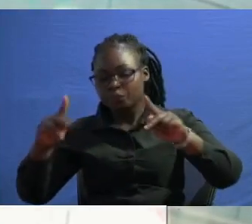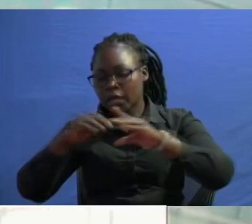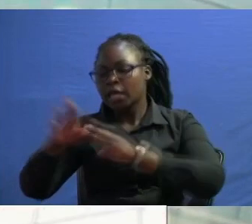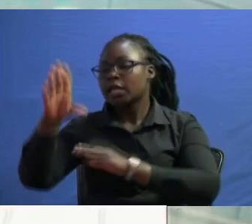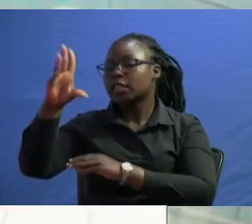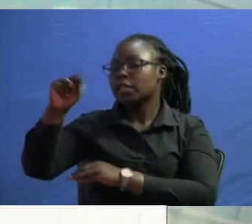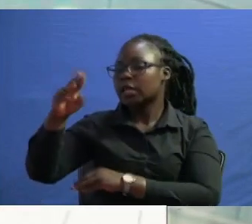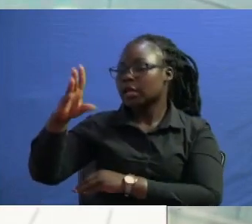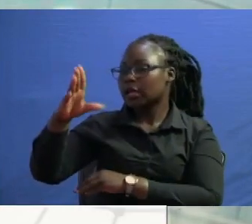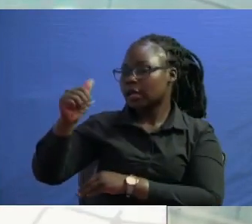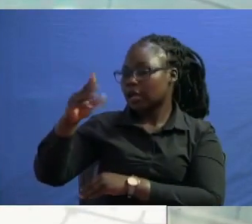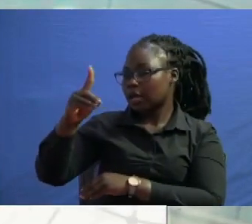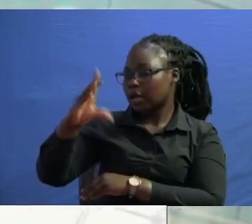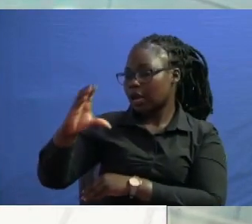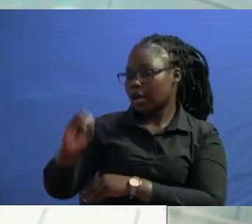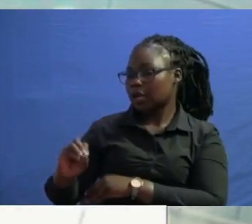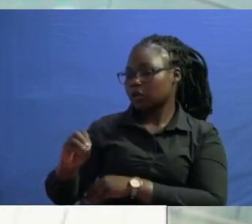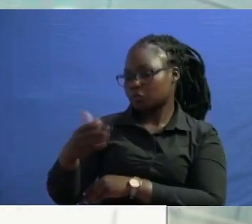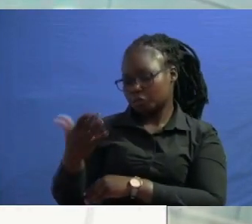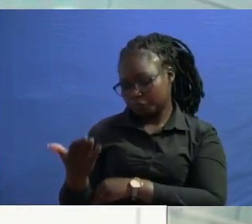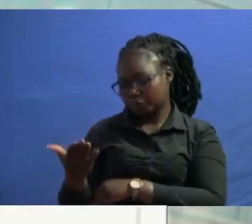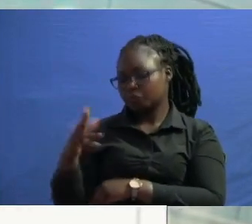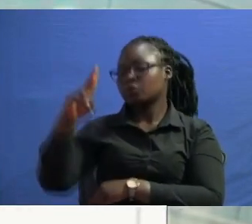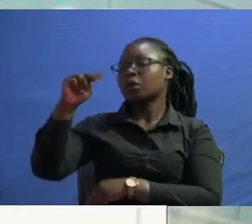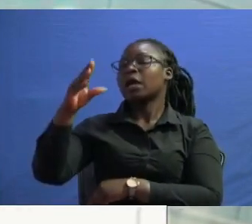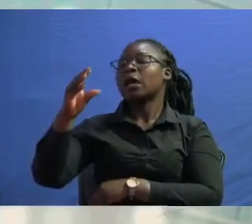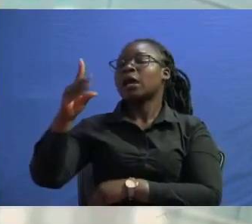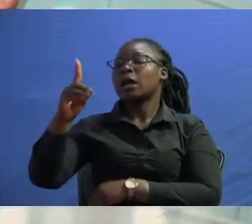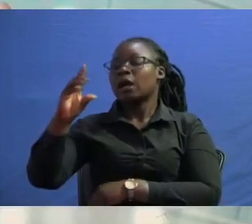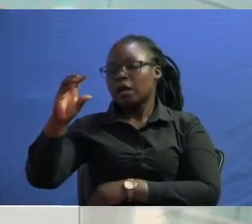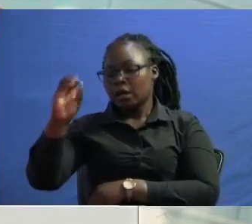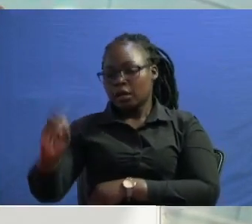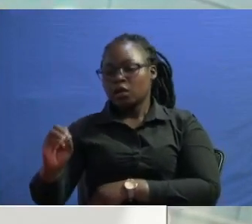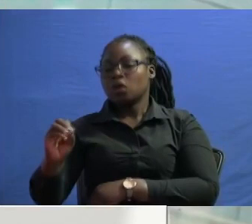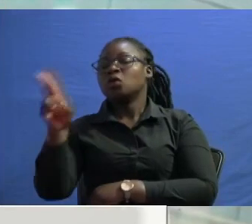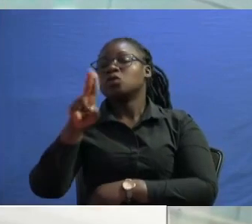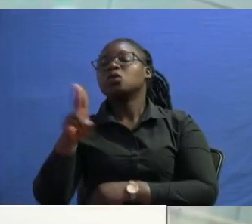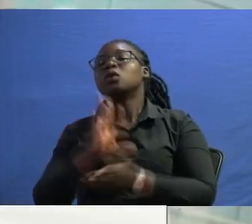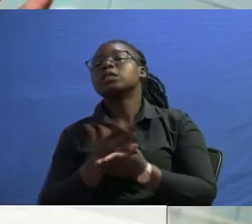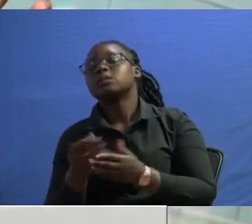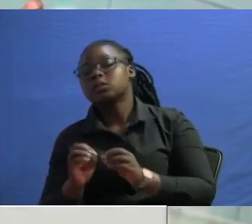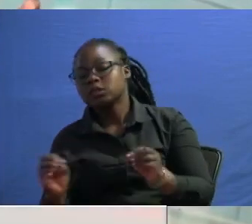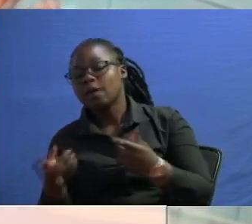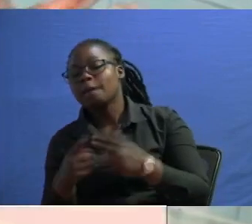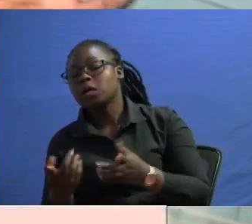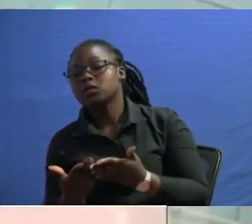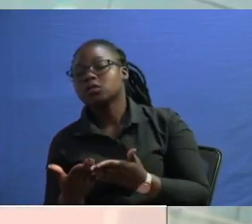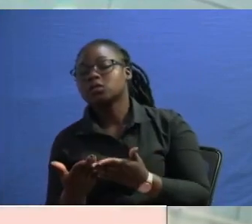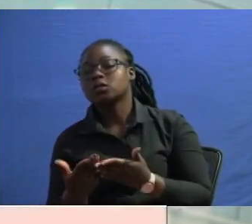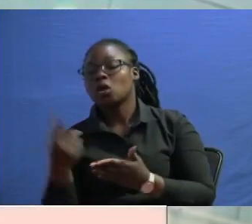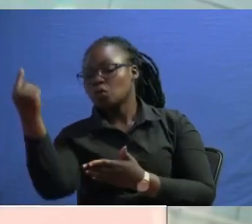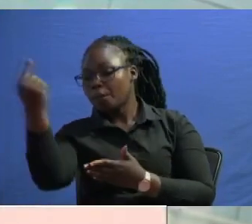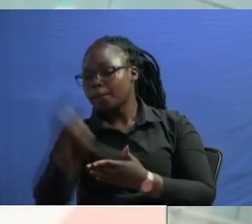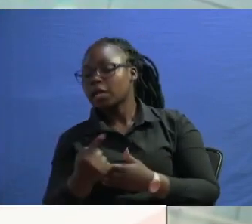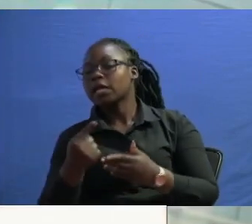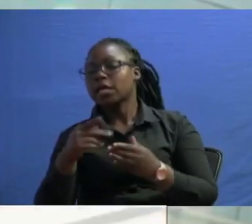pretty quick nadco was actually intended not to yield anything it was intended to cause havoc and to let the